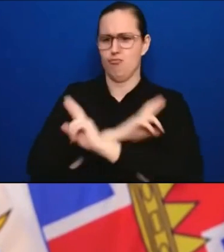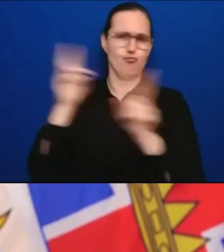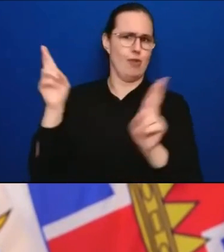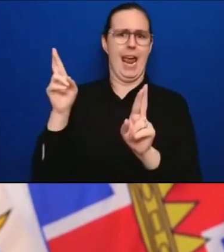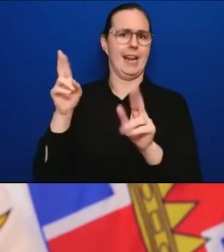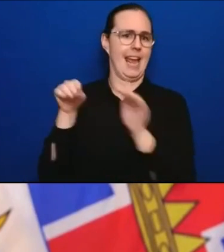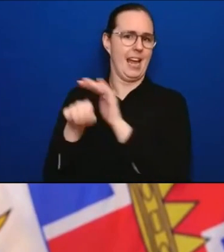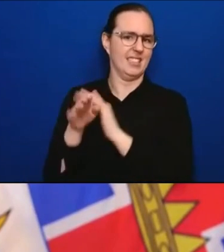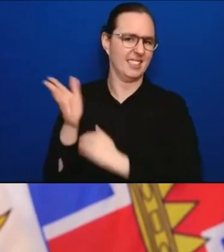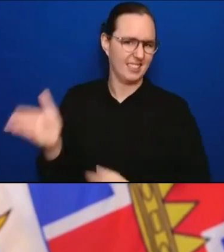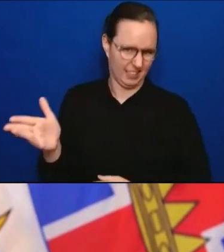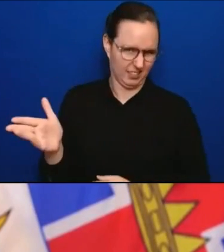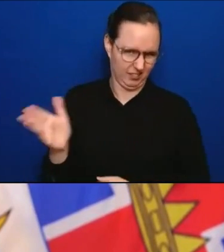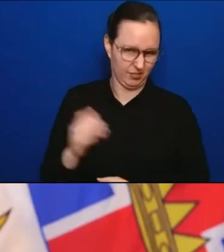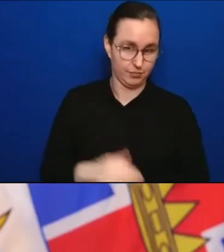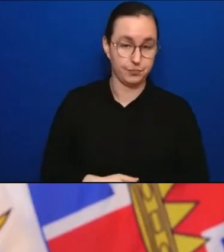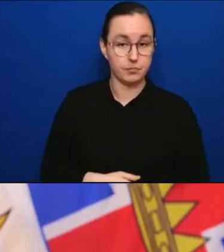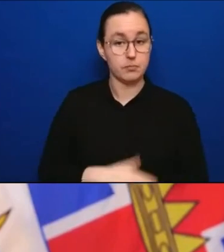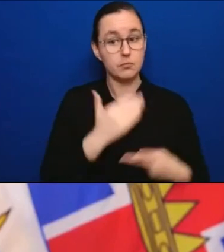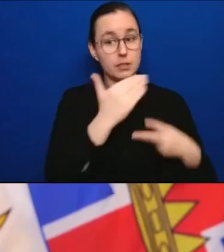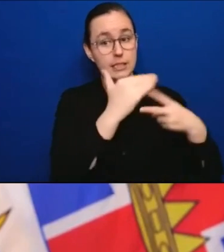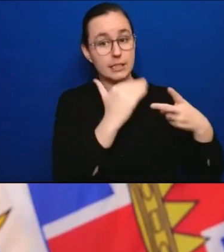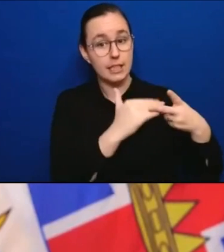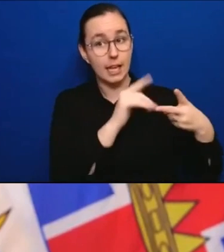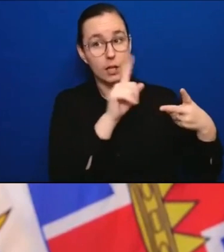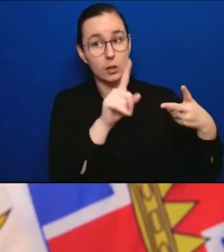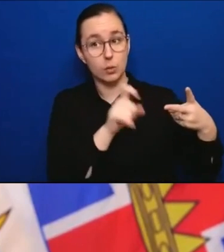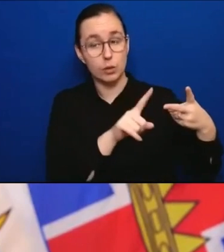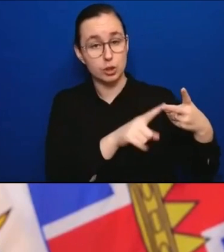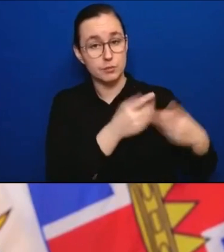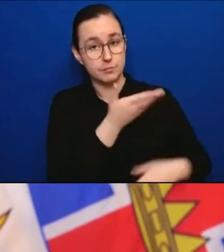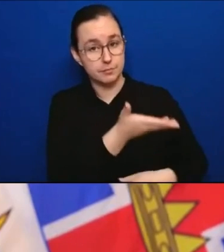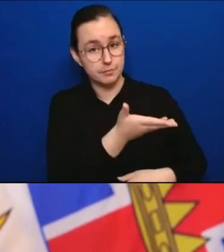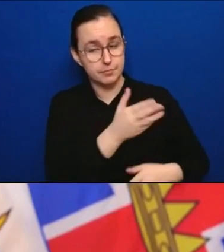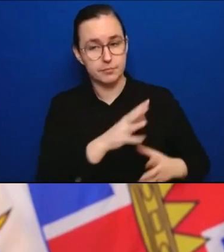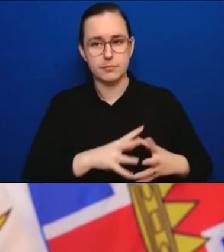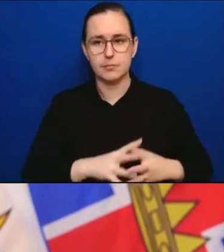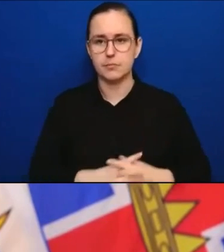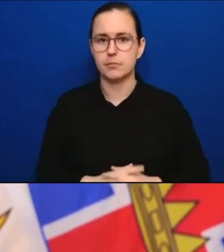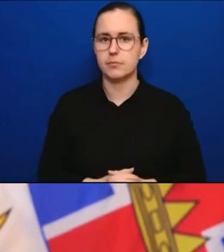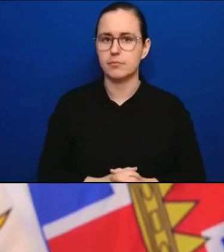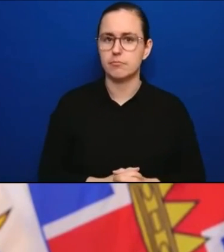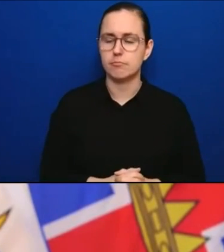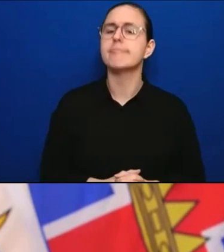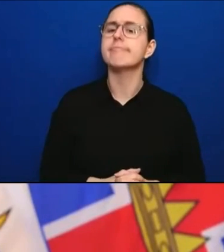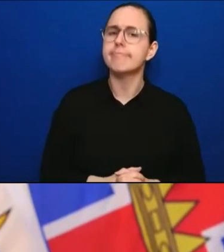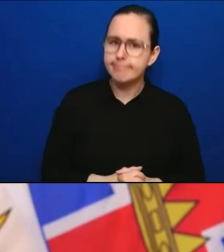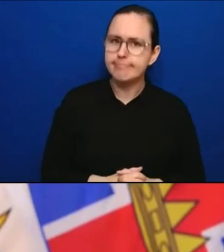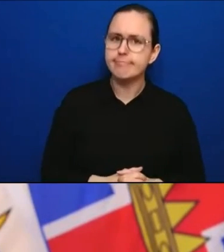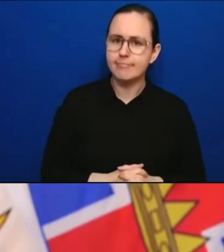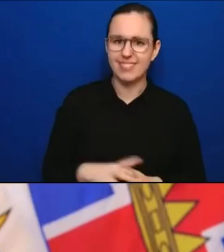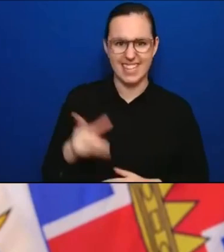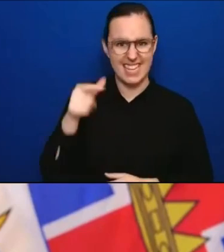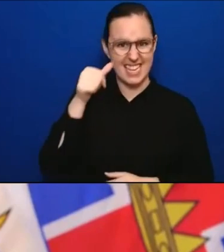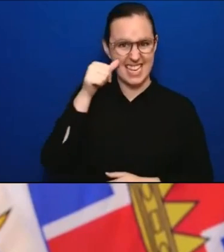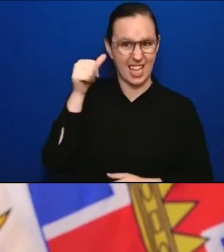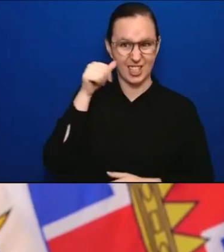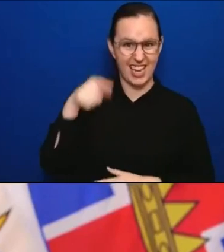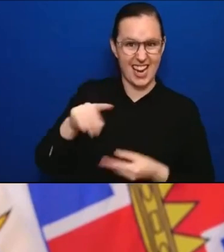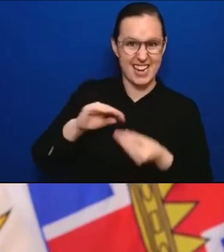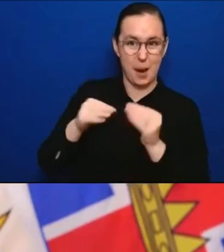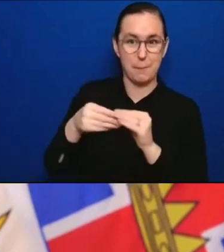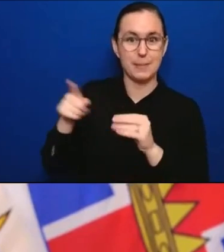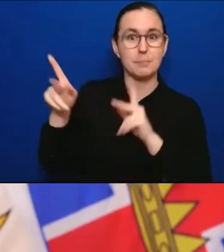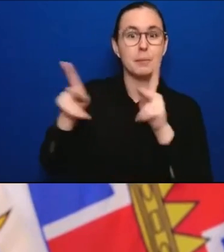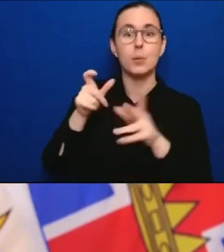Yeah, Dr. Henry, you know, over the weekend yesterday, we saw 17 people pass away due to COVID. Just in